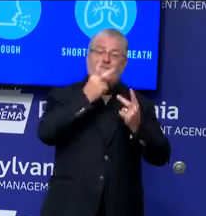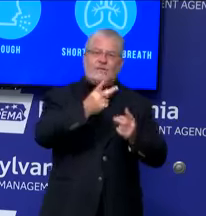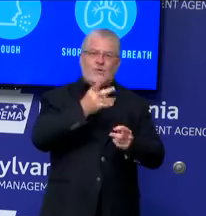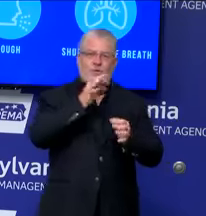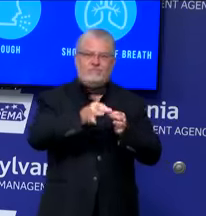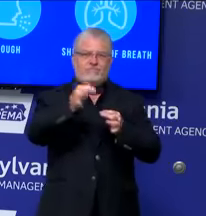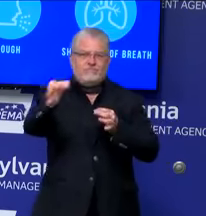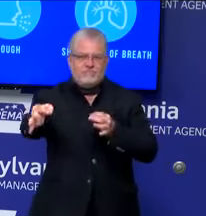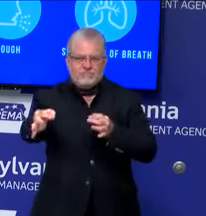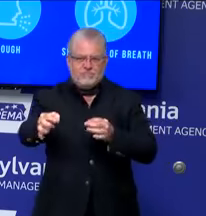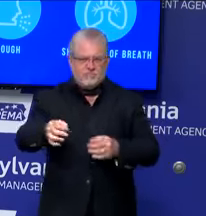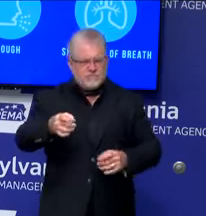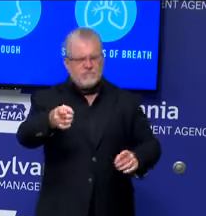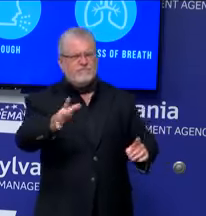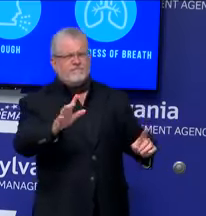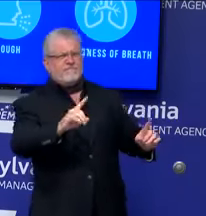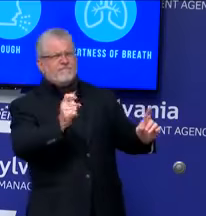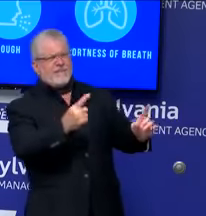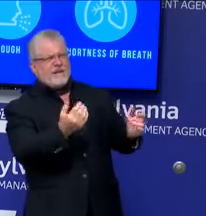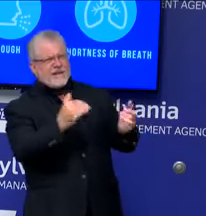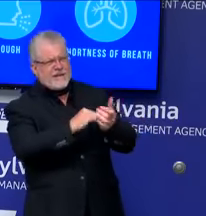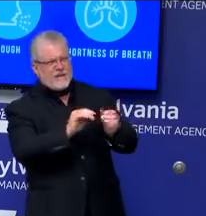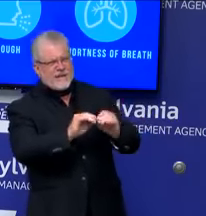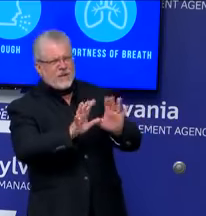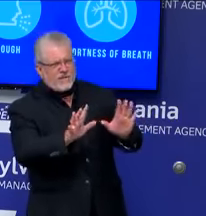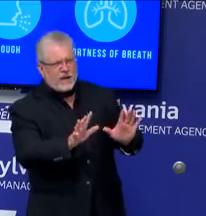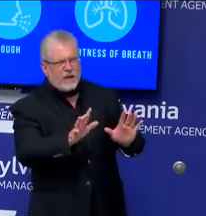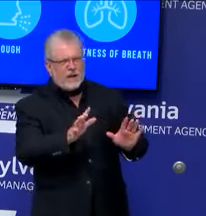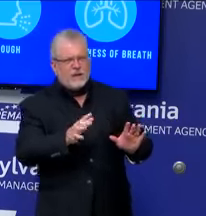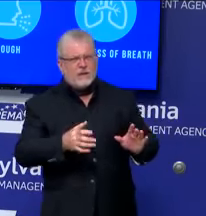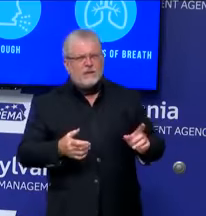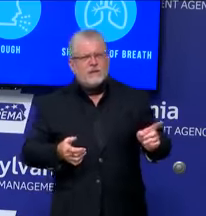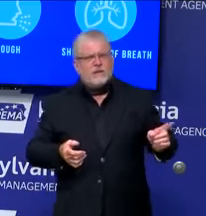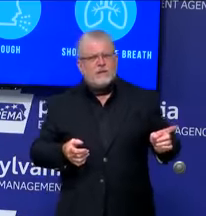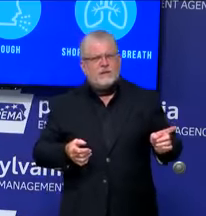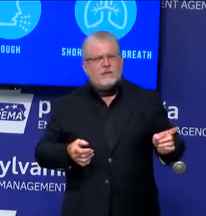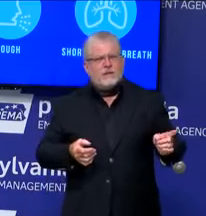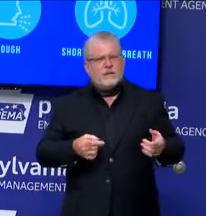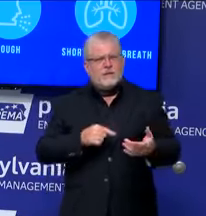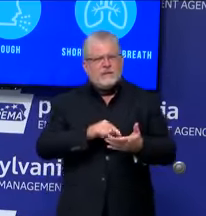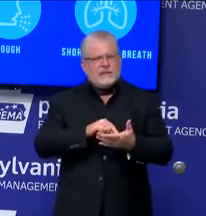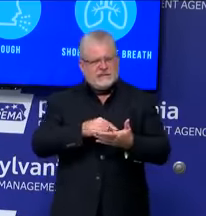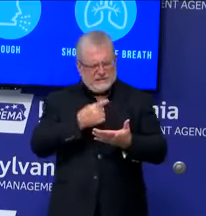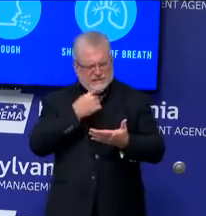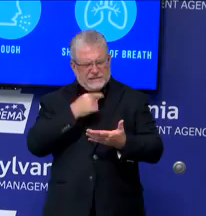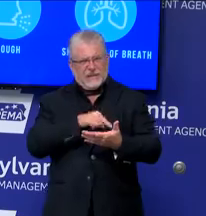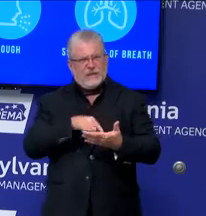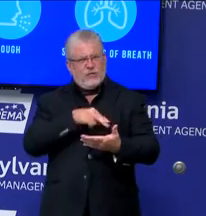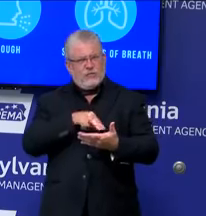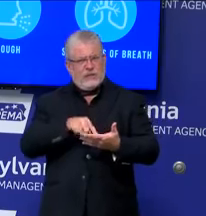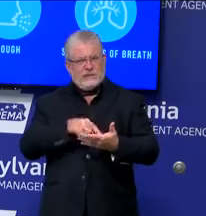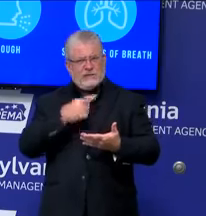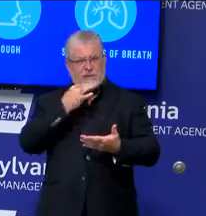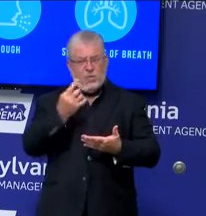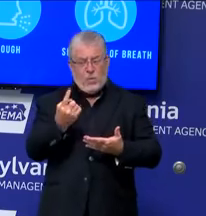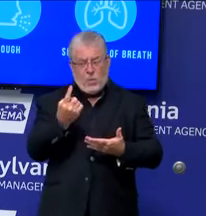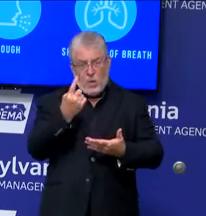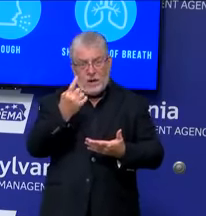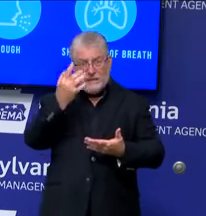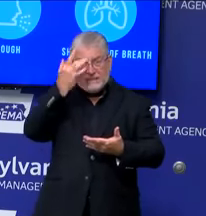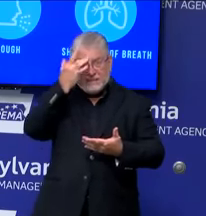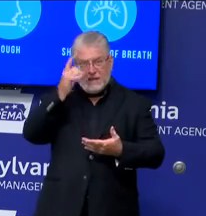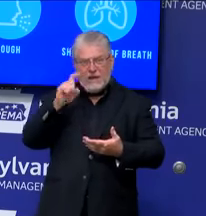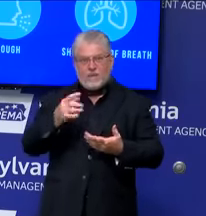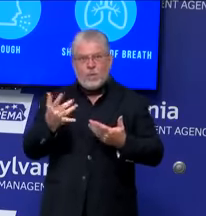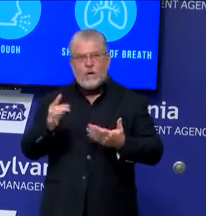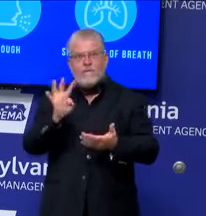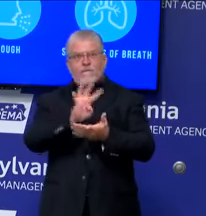it sounds like – in my reading of it, it would be another four weeks. If they had one infection, it would be another four weeks until they were at the point